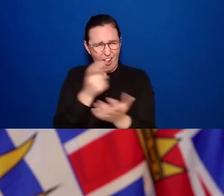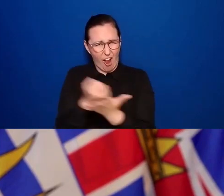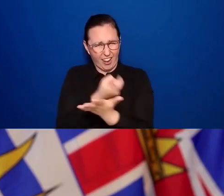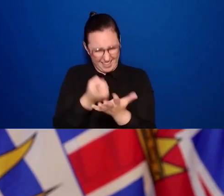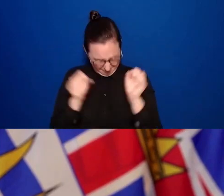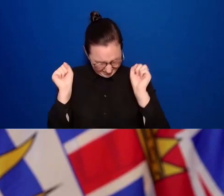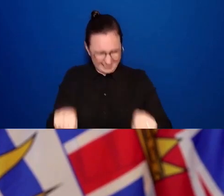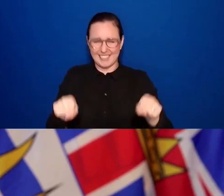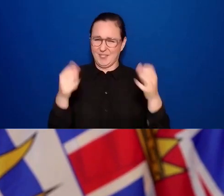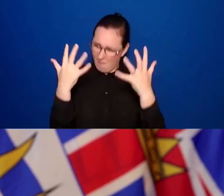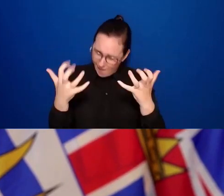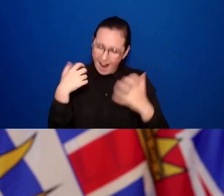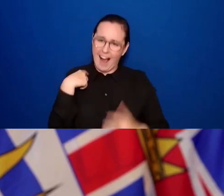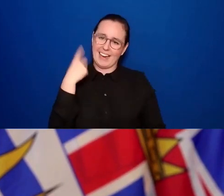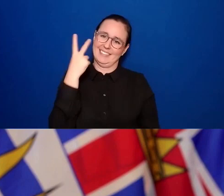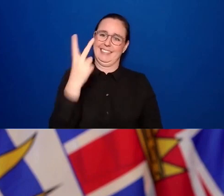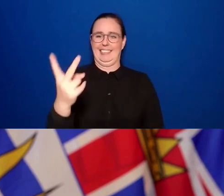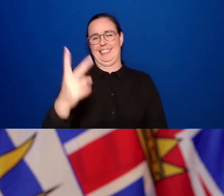Rob, do you have a follow-up?